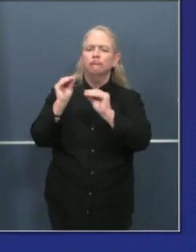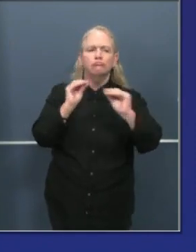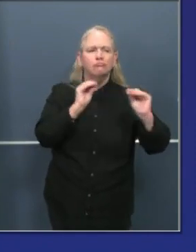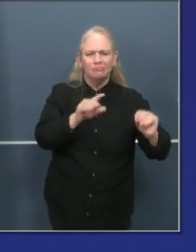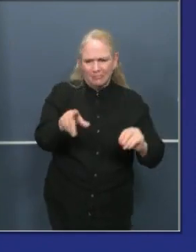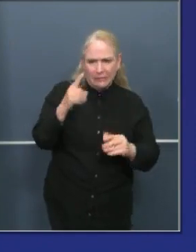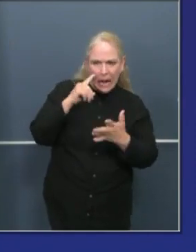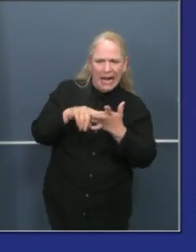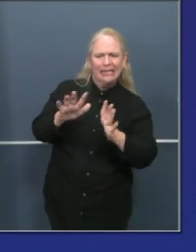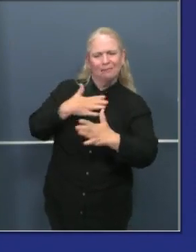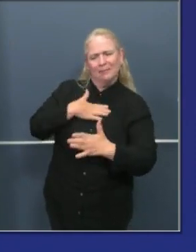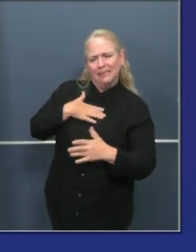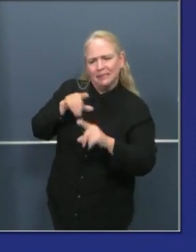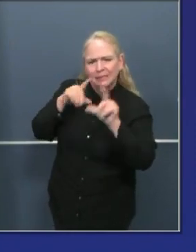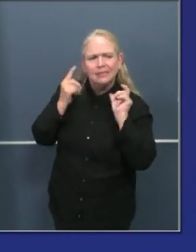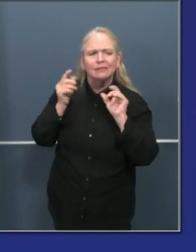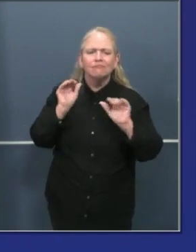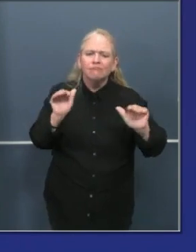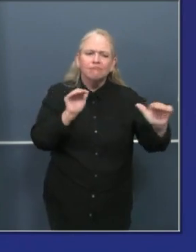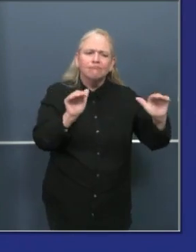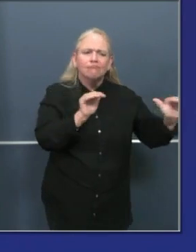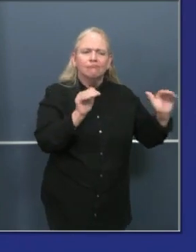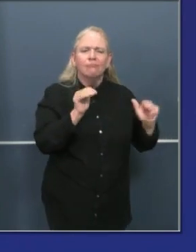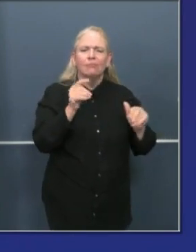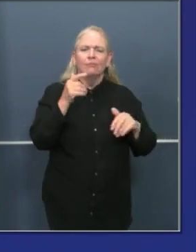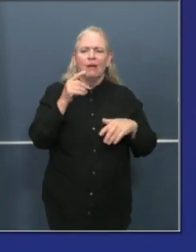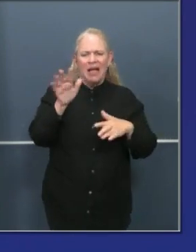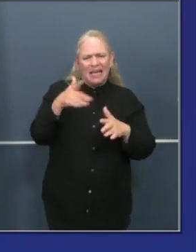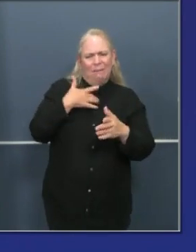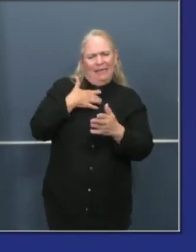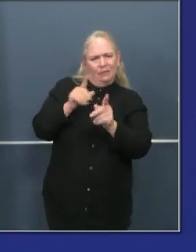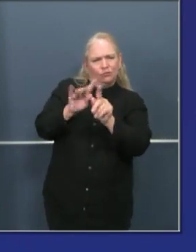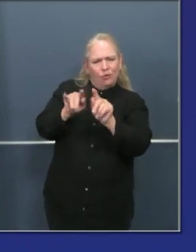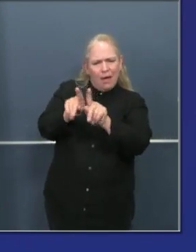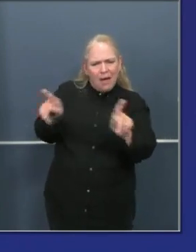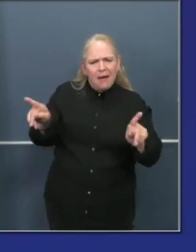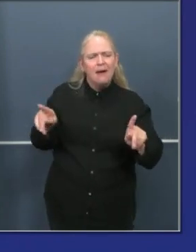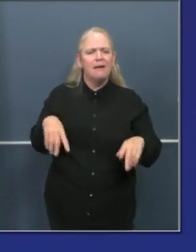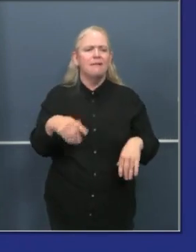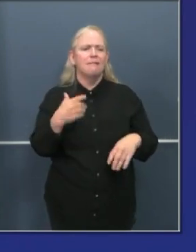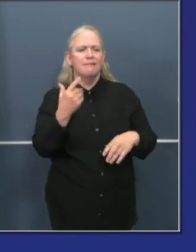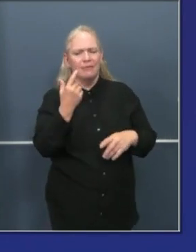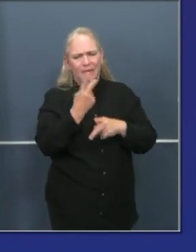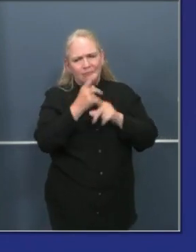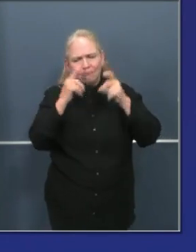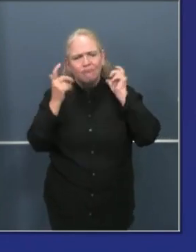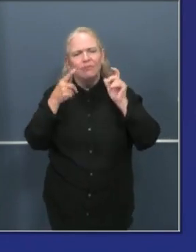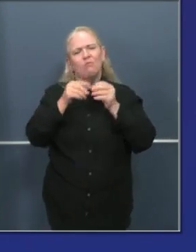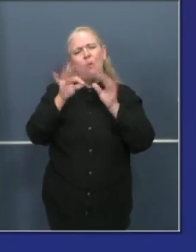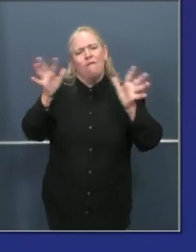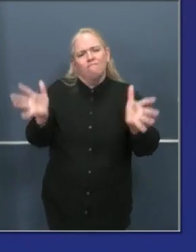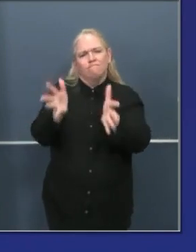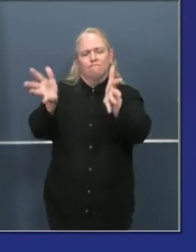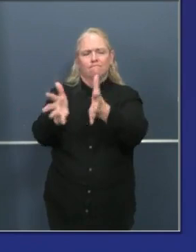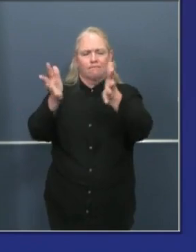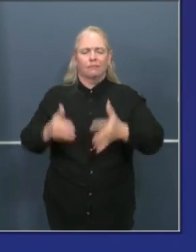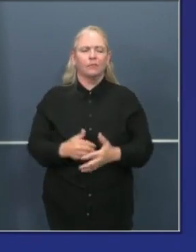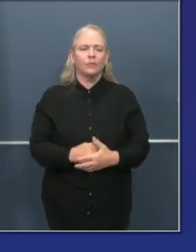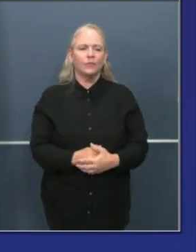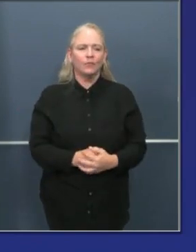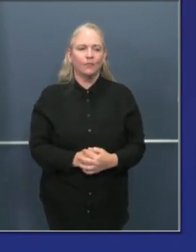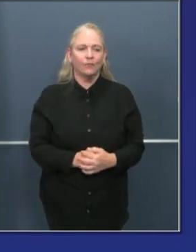promote physically distancing and or, excuse me, wearing face coverings. And those were tiered, meaning